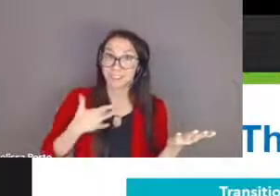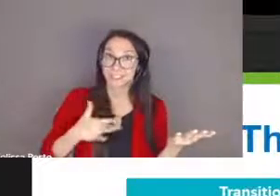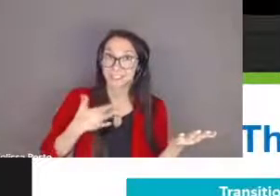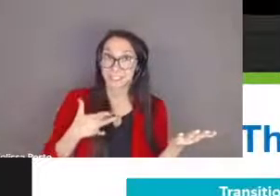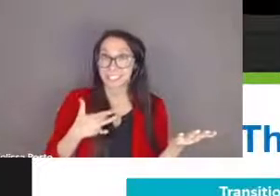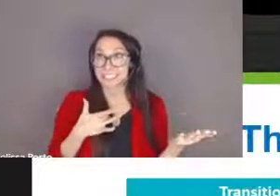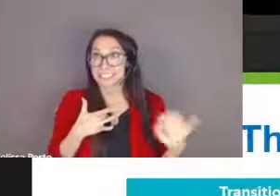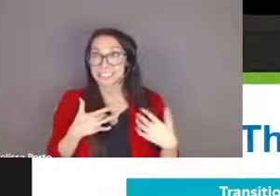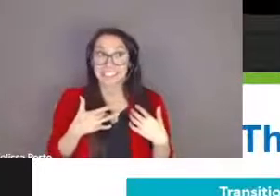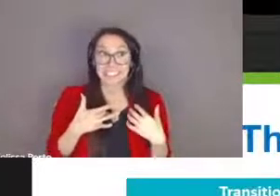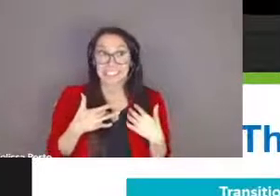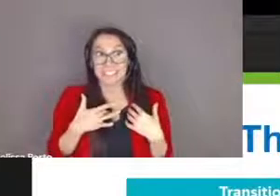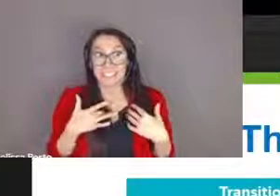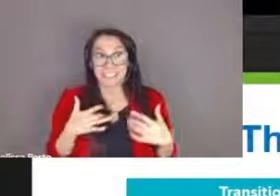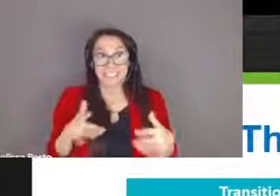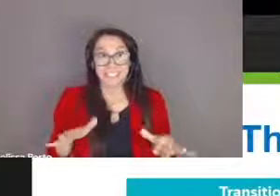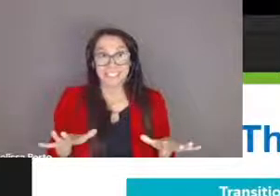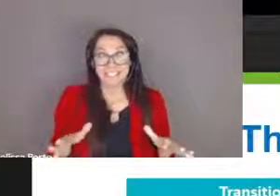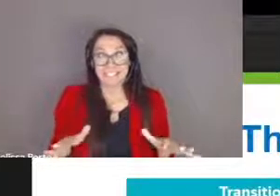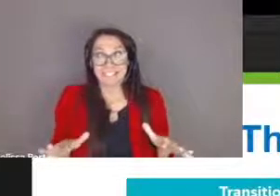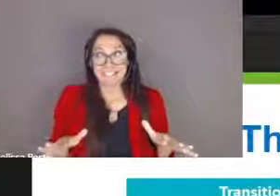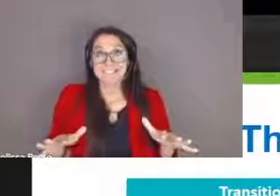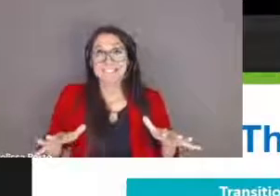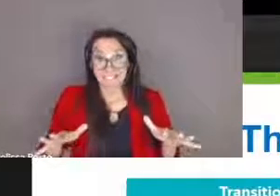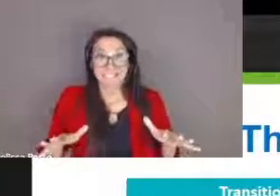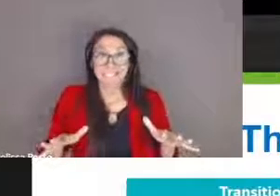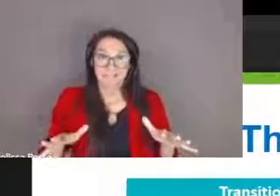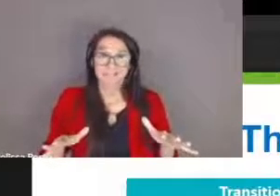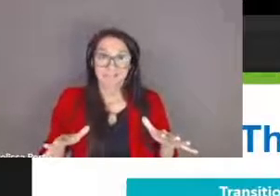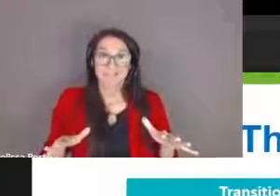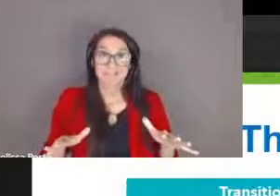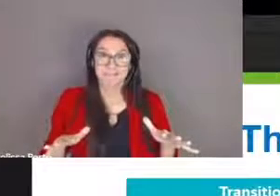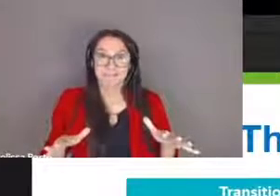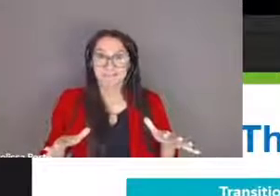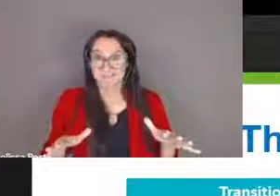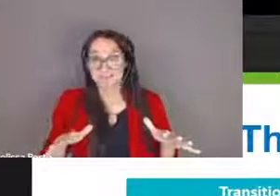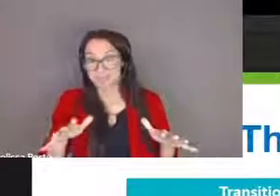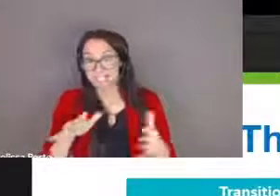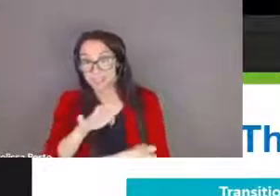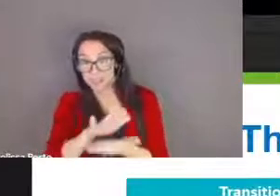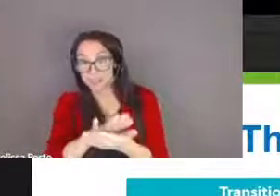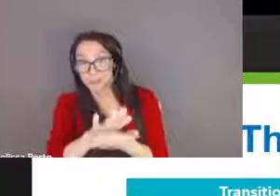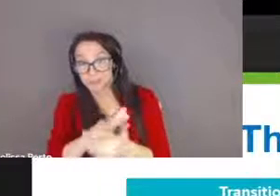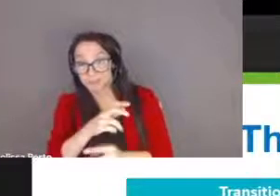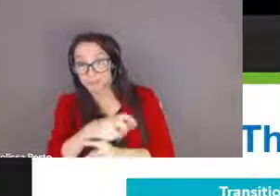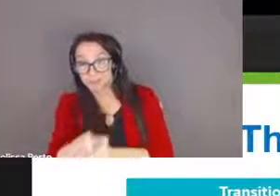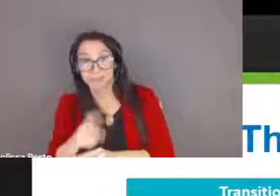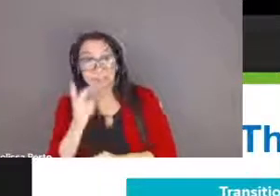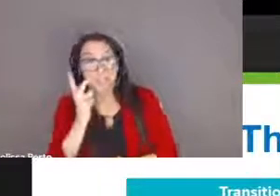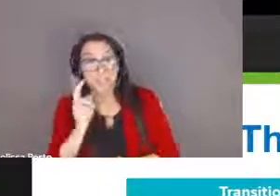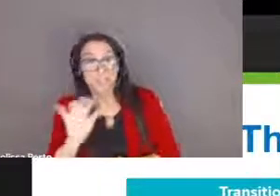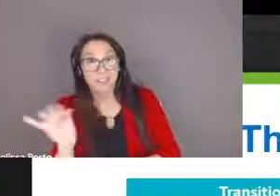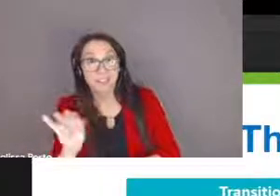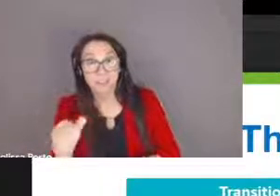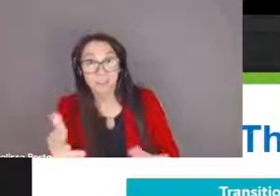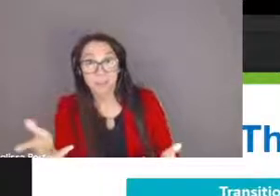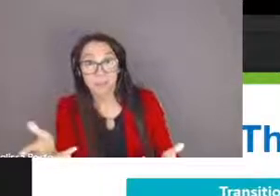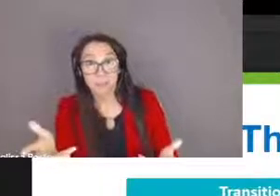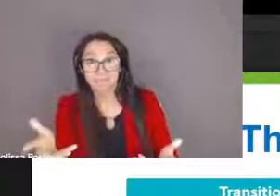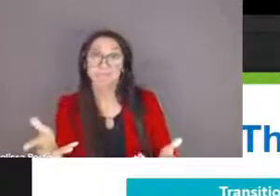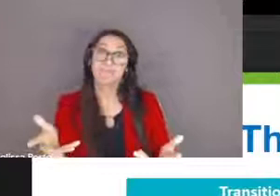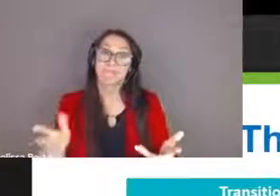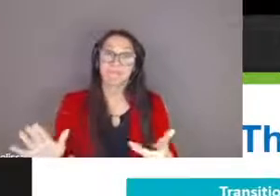it's also filled with a little nervousness at what to expect and even more so if you have a child with special education needs